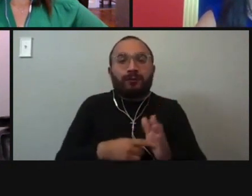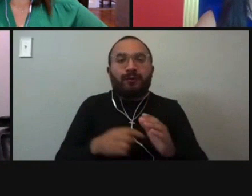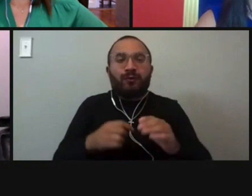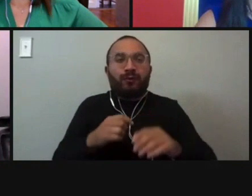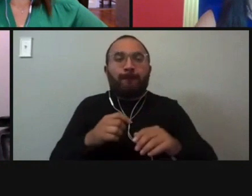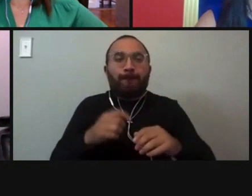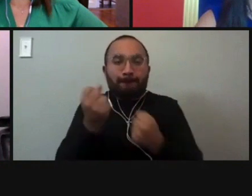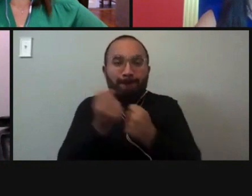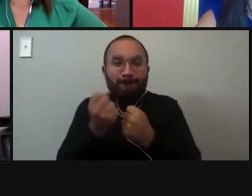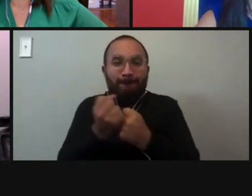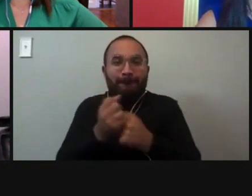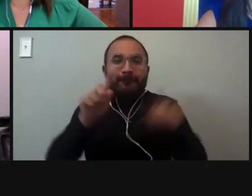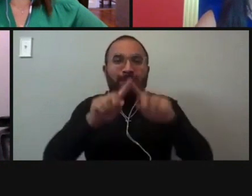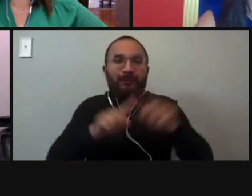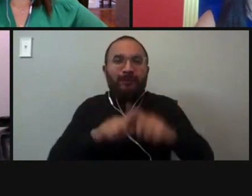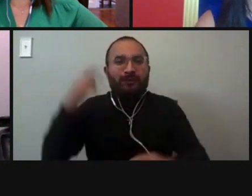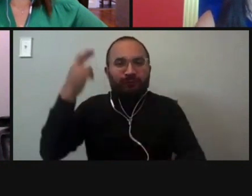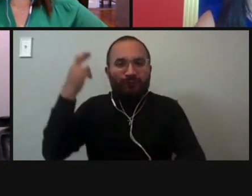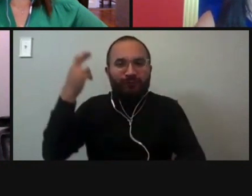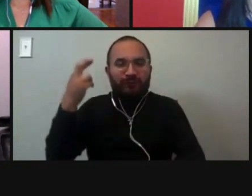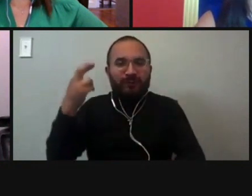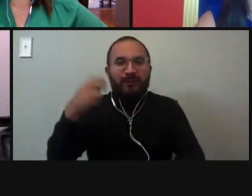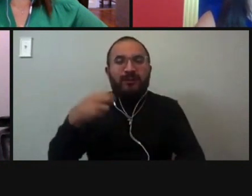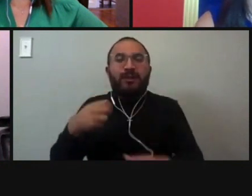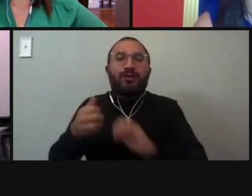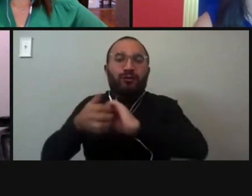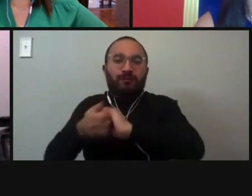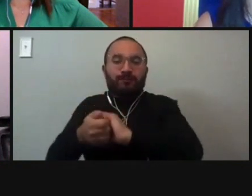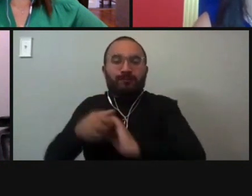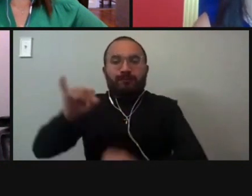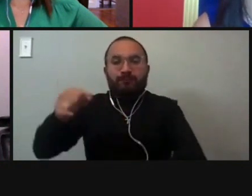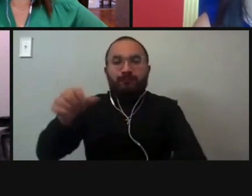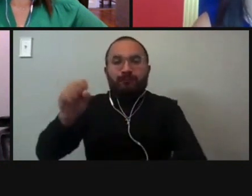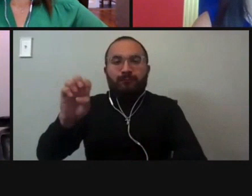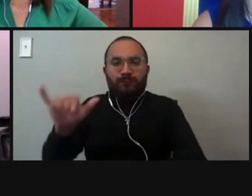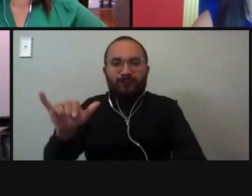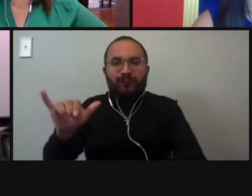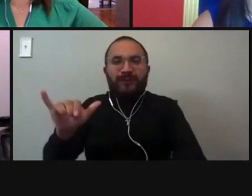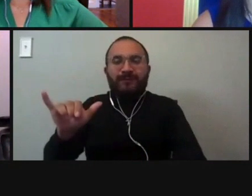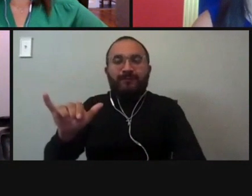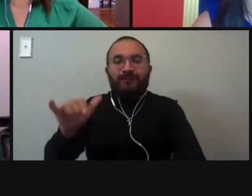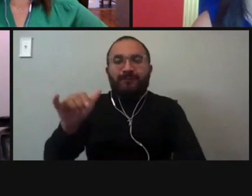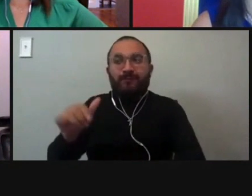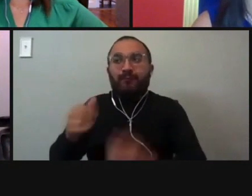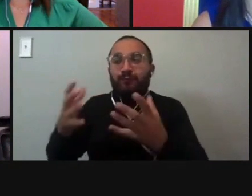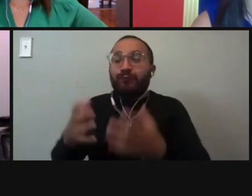issue advocacy. And I'm here with Josie from the Reliable Revolutionaries. Josie, you want to introduce yourself and the organization?